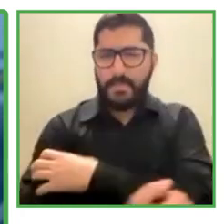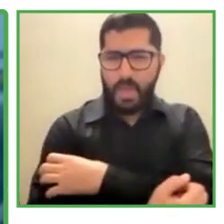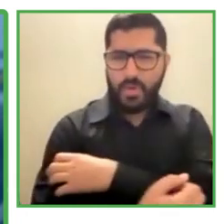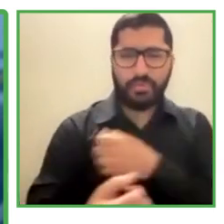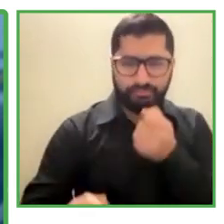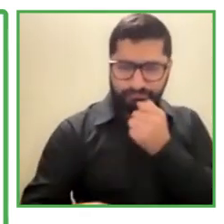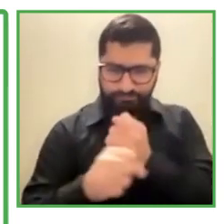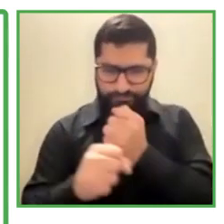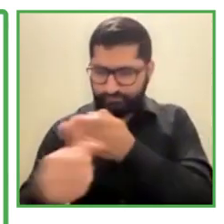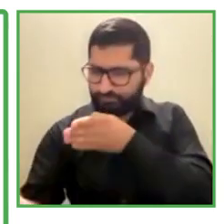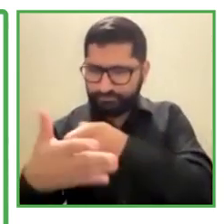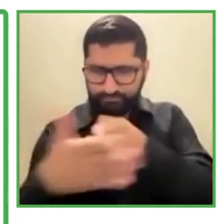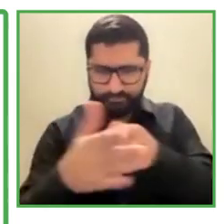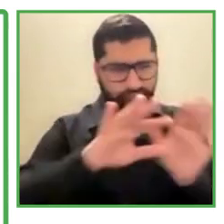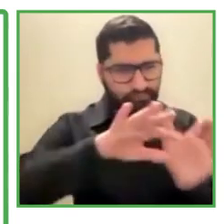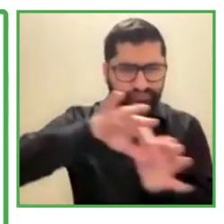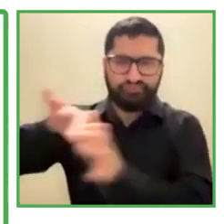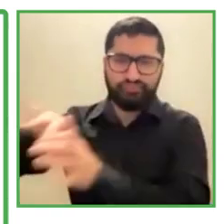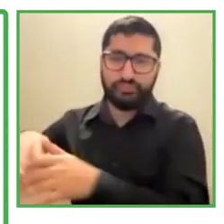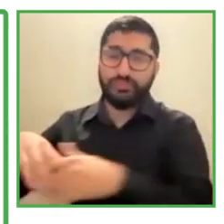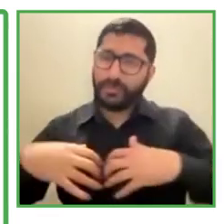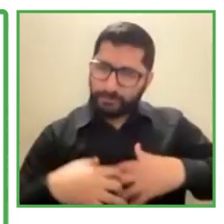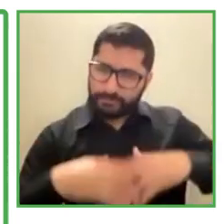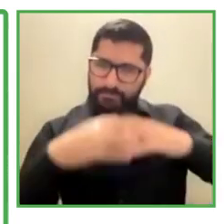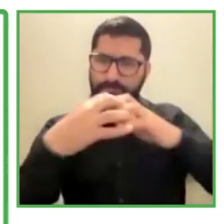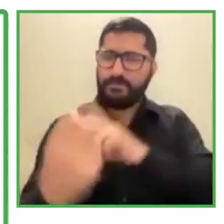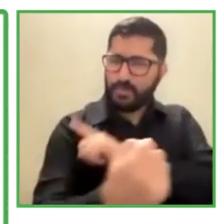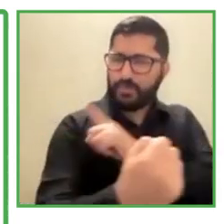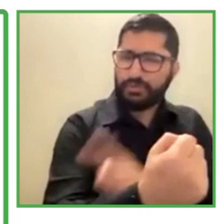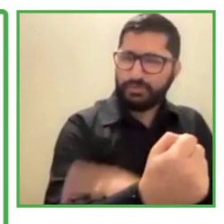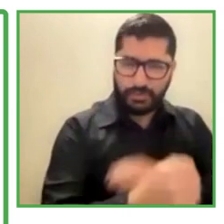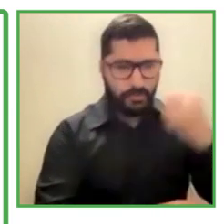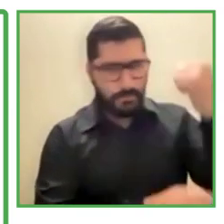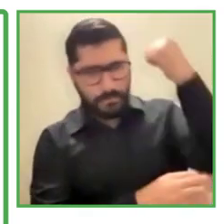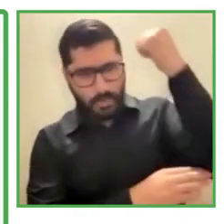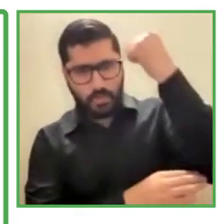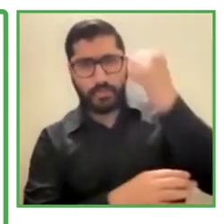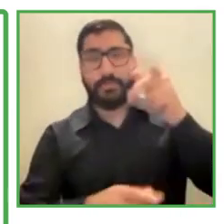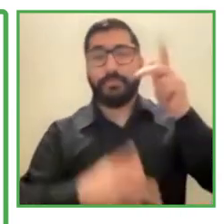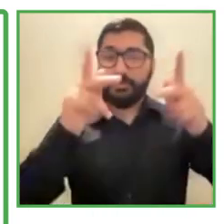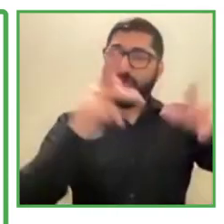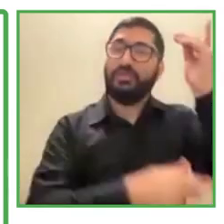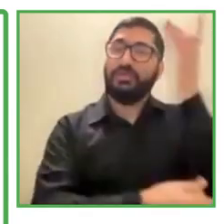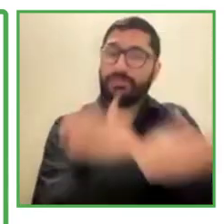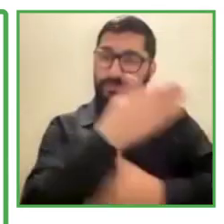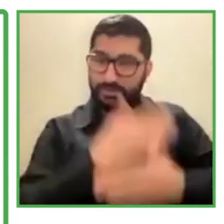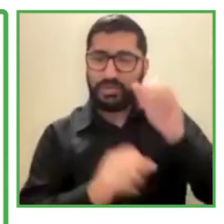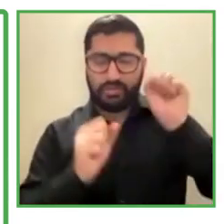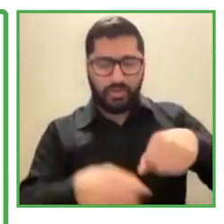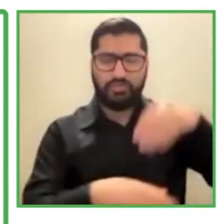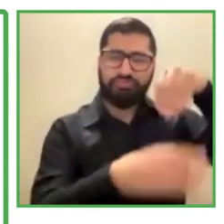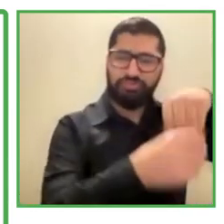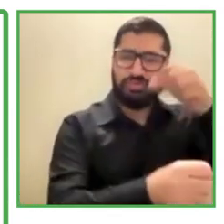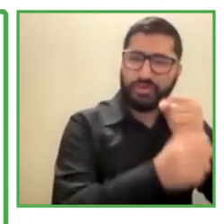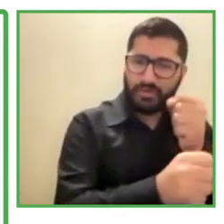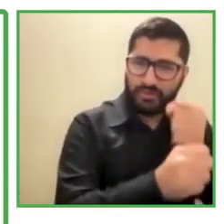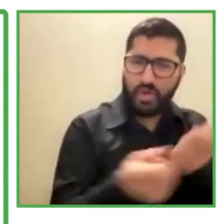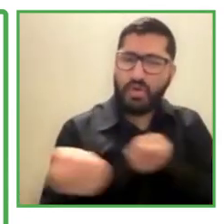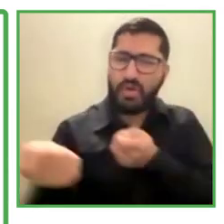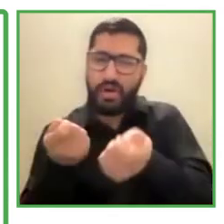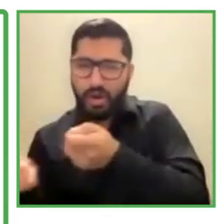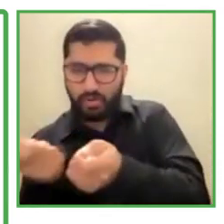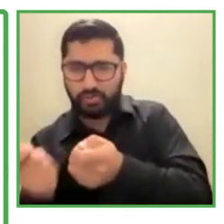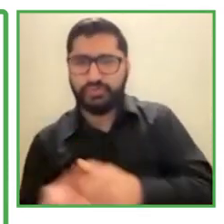and workplaces and businesses. The way we work is that we understand that there is a 360 model. There are the digital barriers,